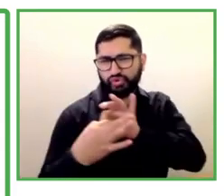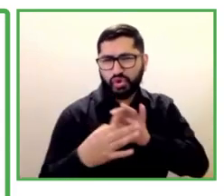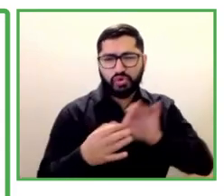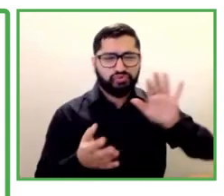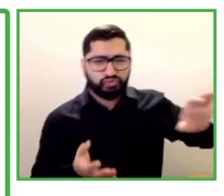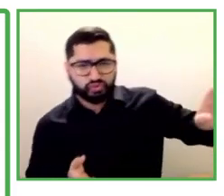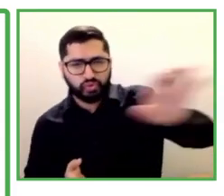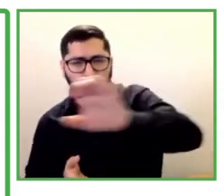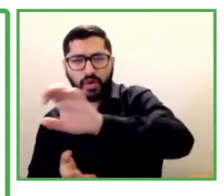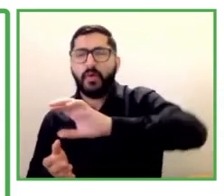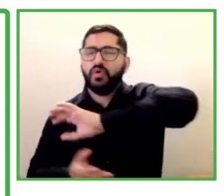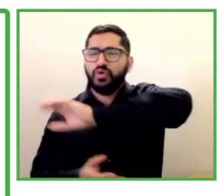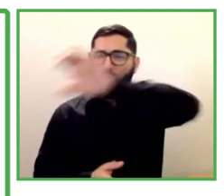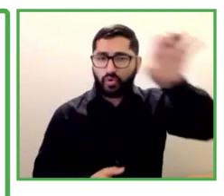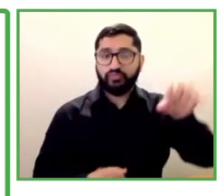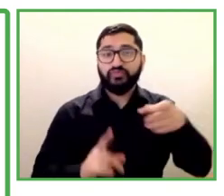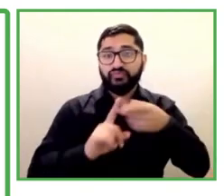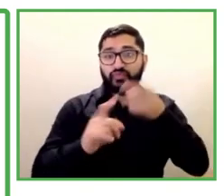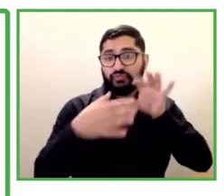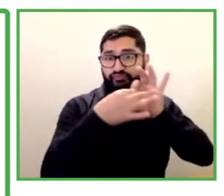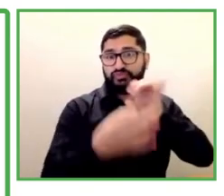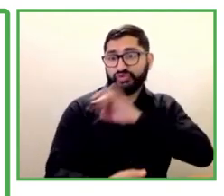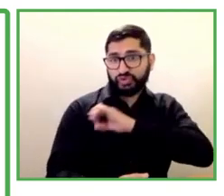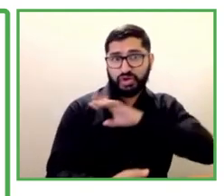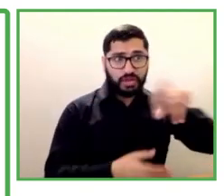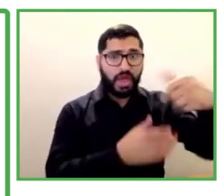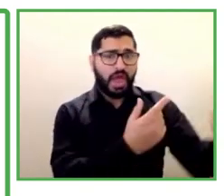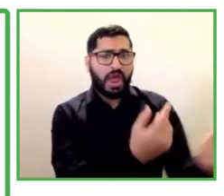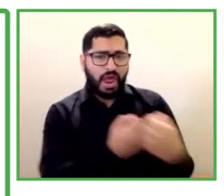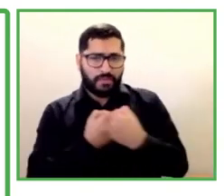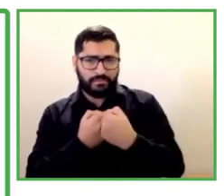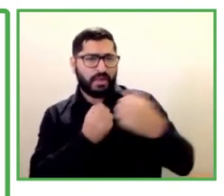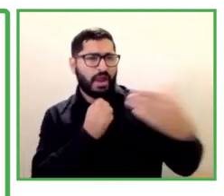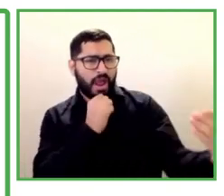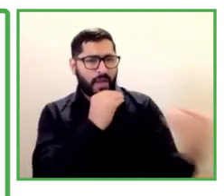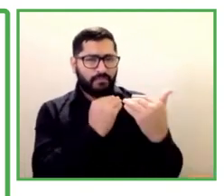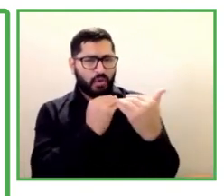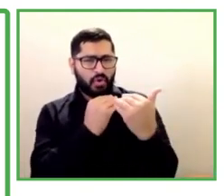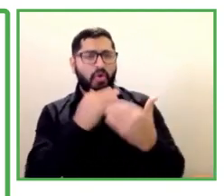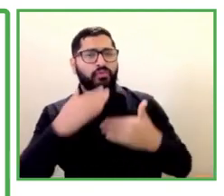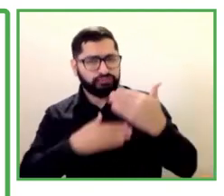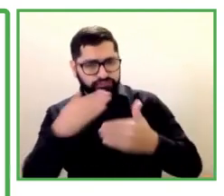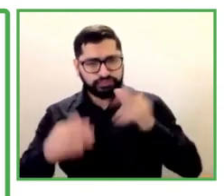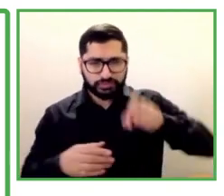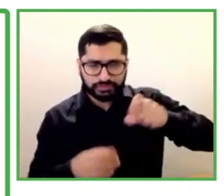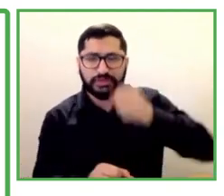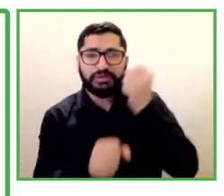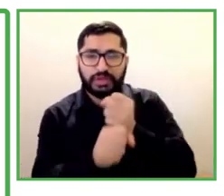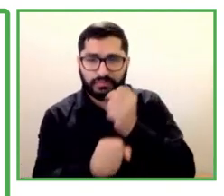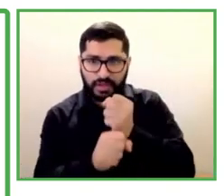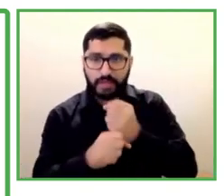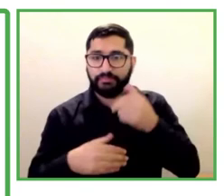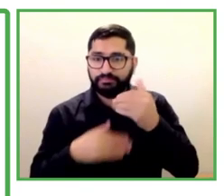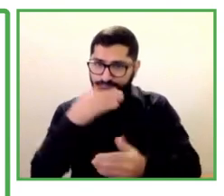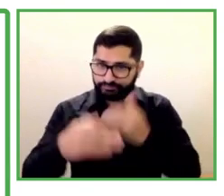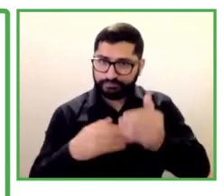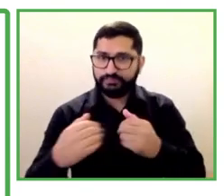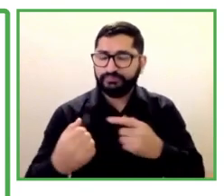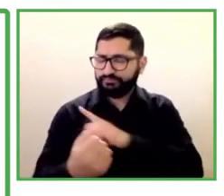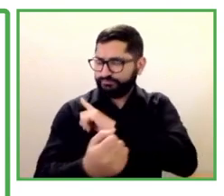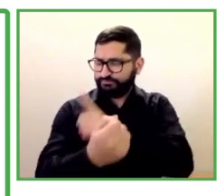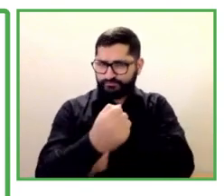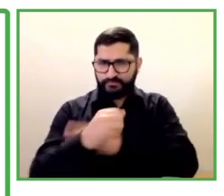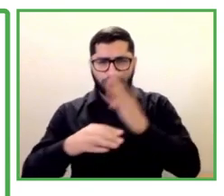candidates and provide companies. This way, these partners will be able to scale